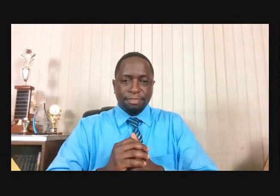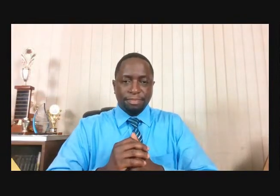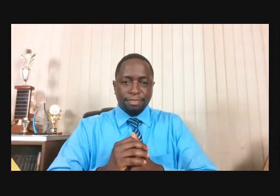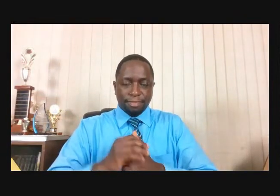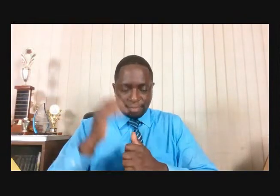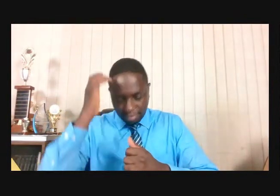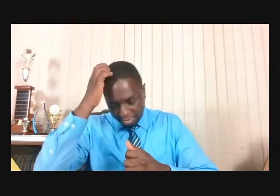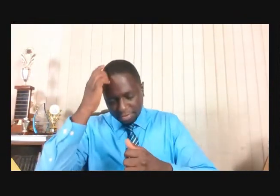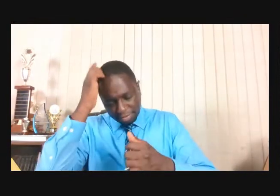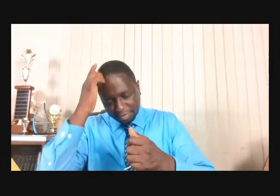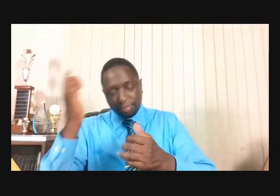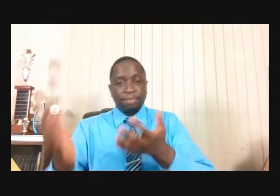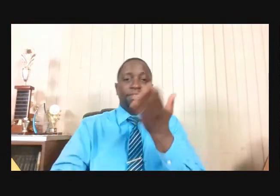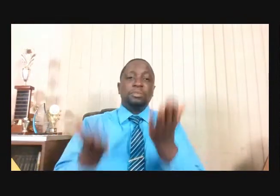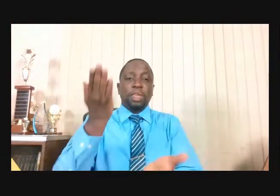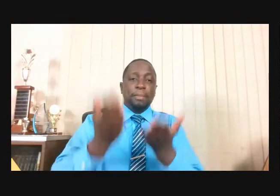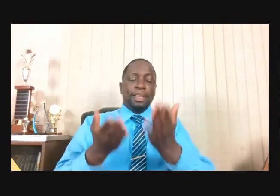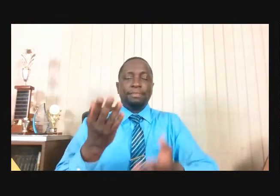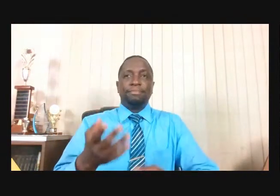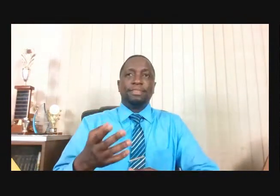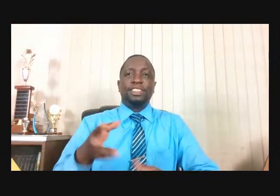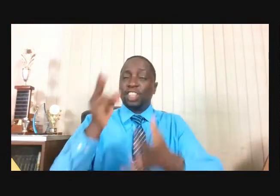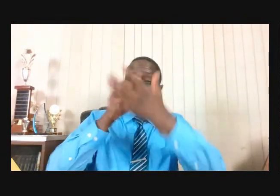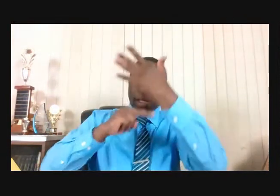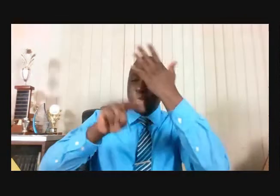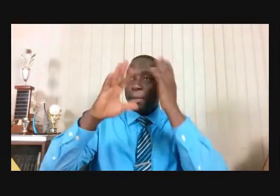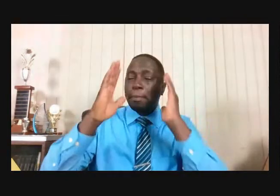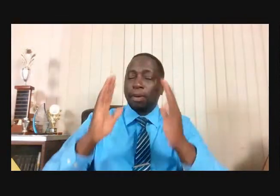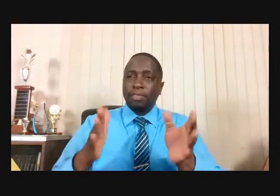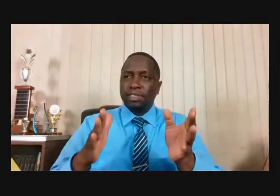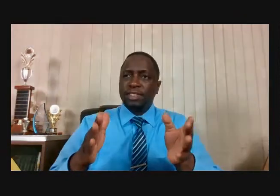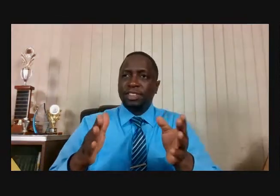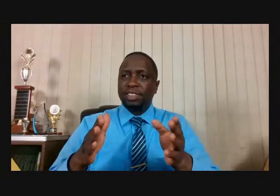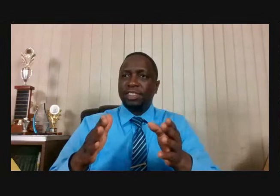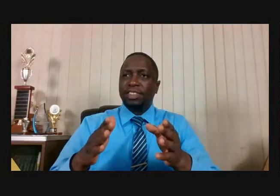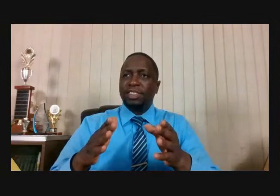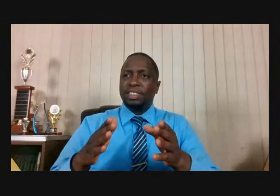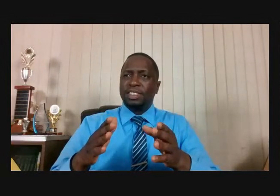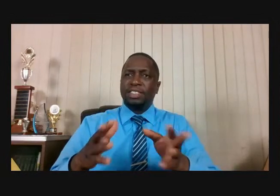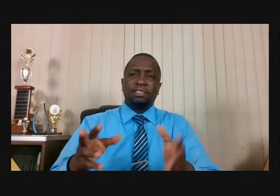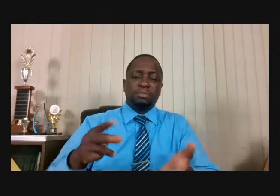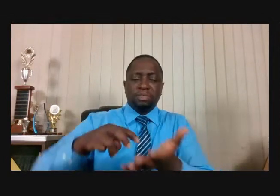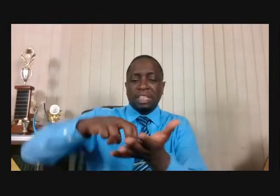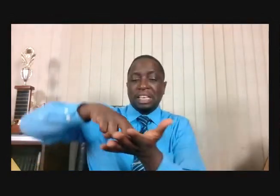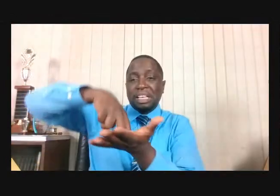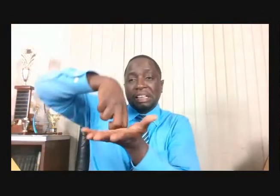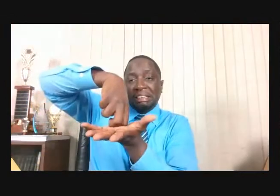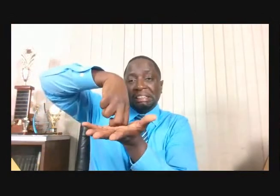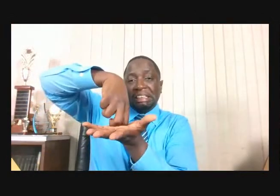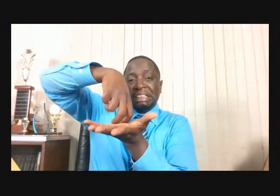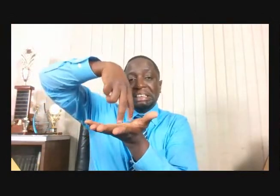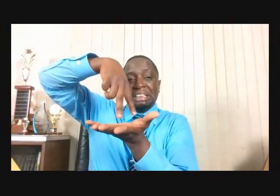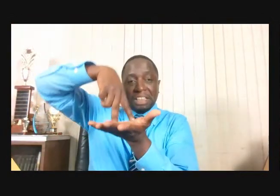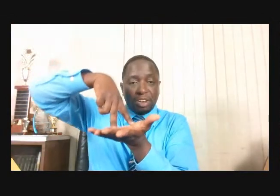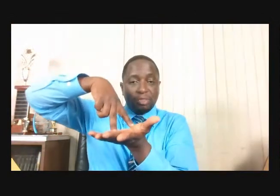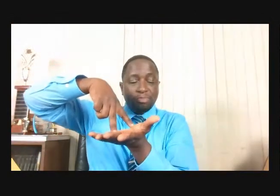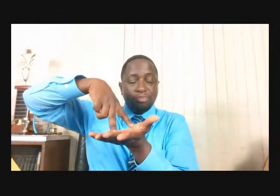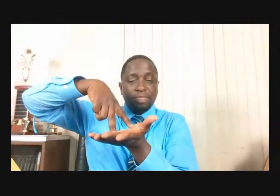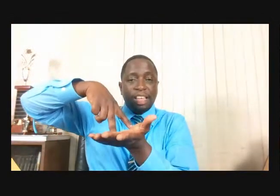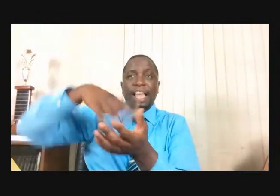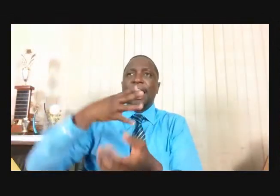Maybe Elijah got off his knees and began to sing